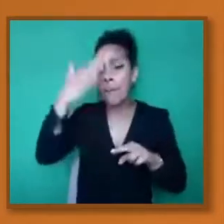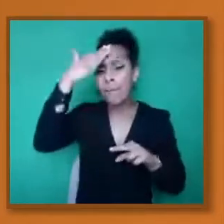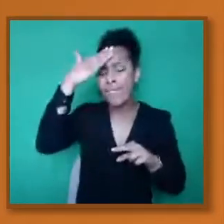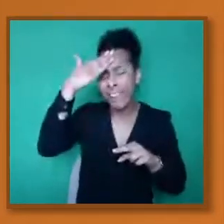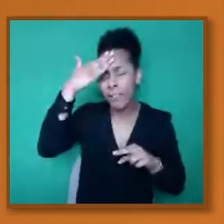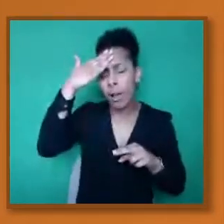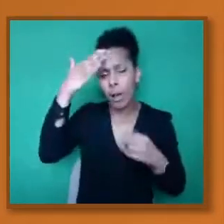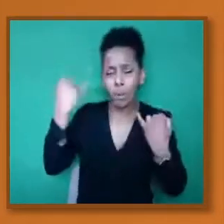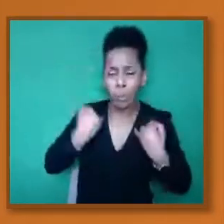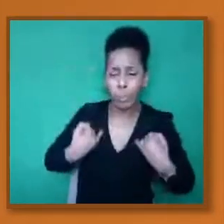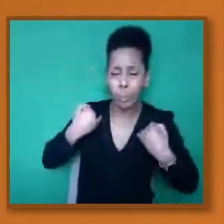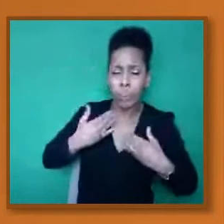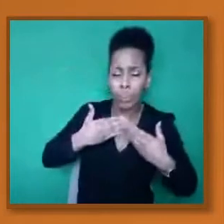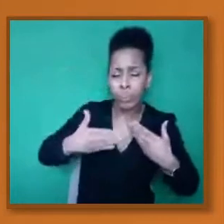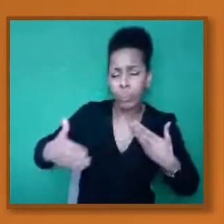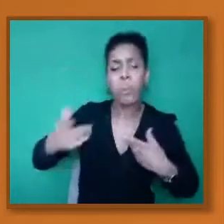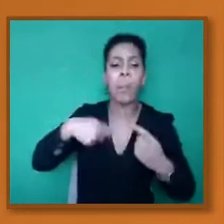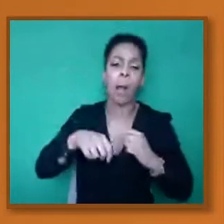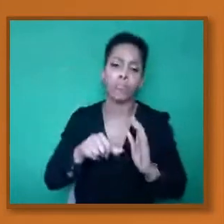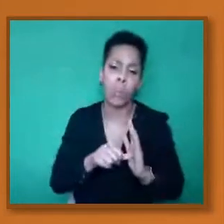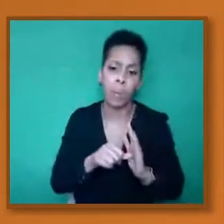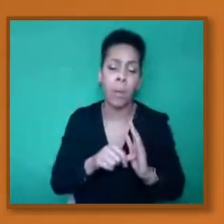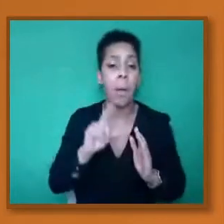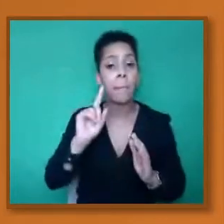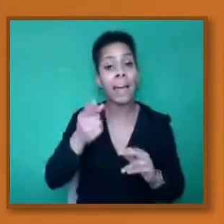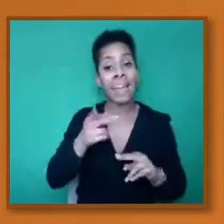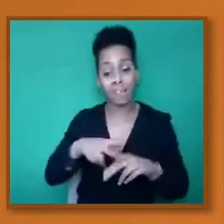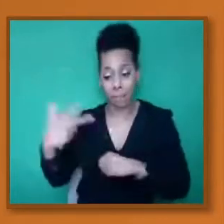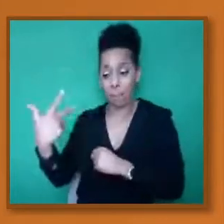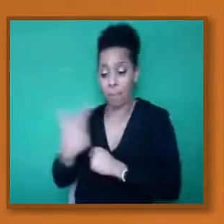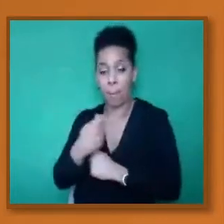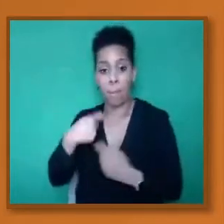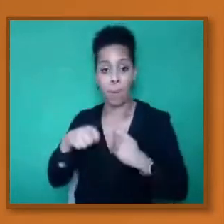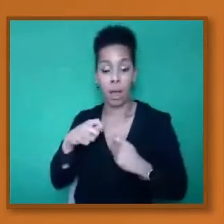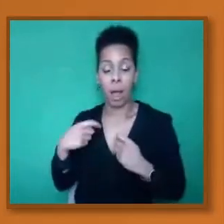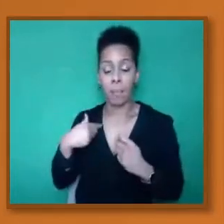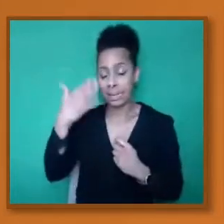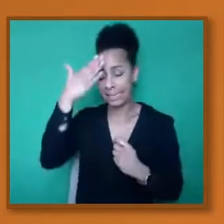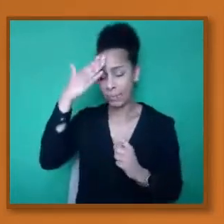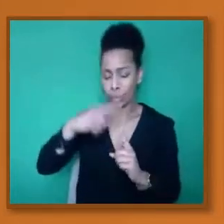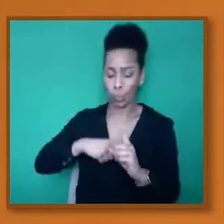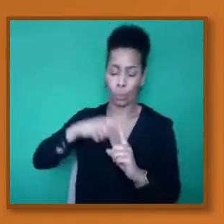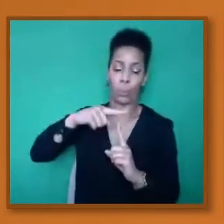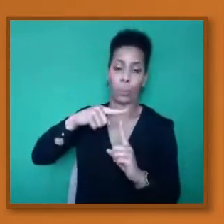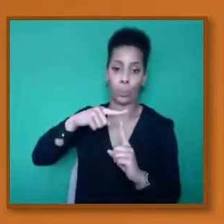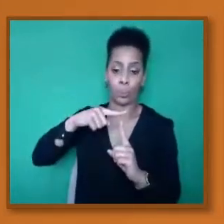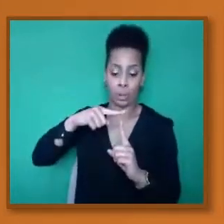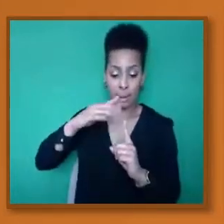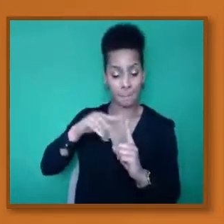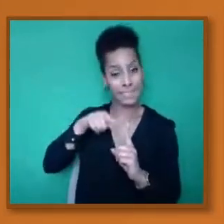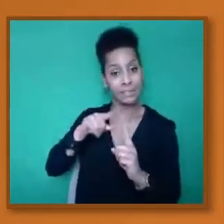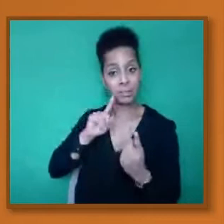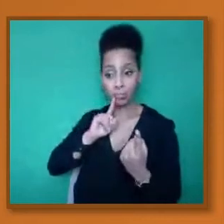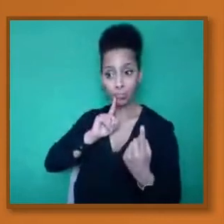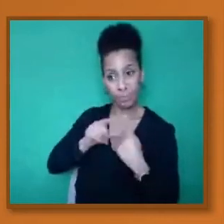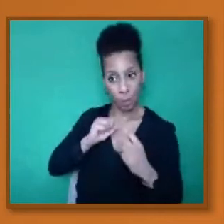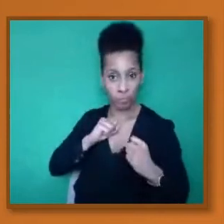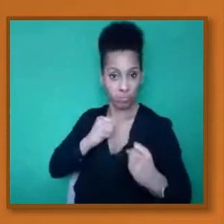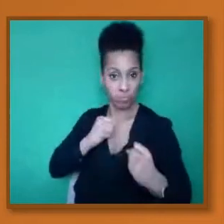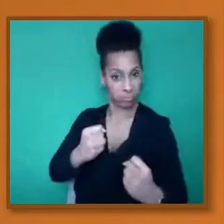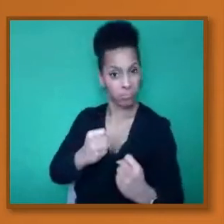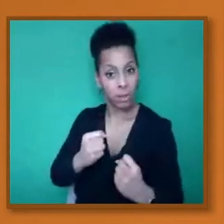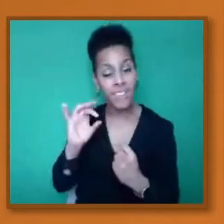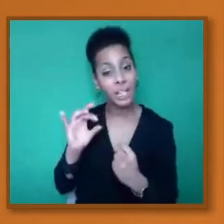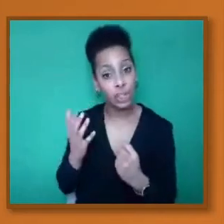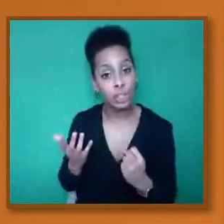response of an increasing temperature is actually related to an infection. In terms of the vaccination, so